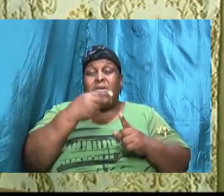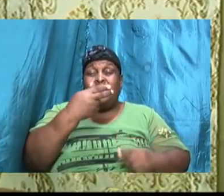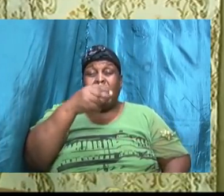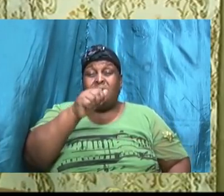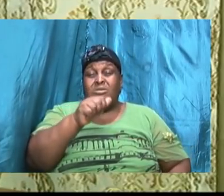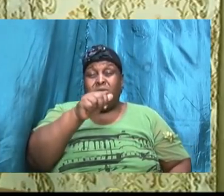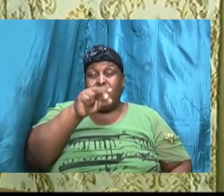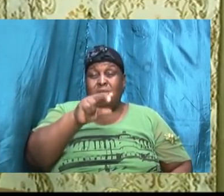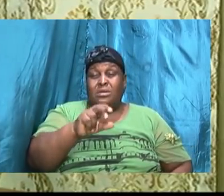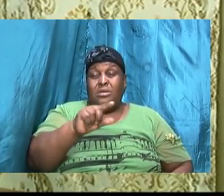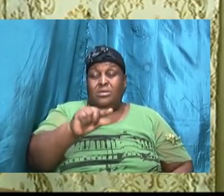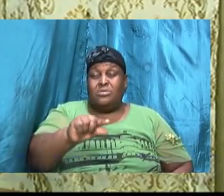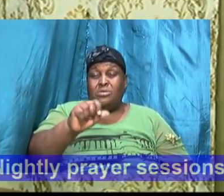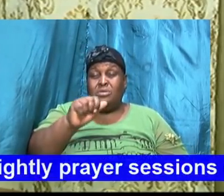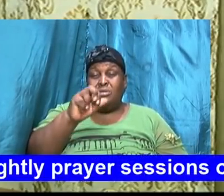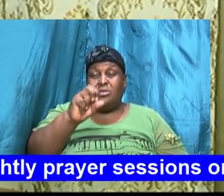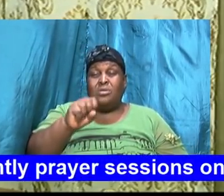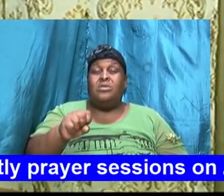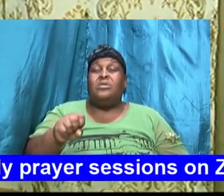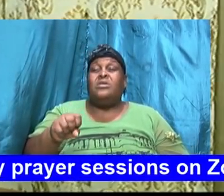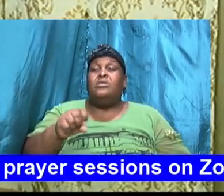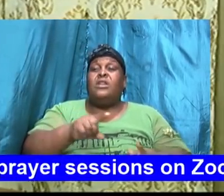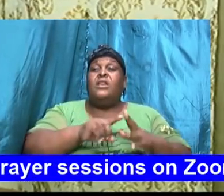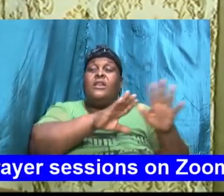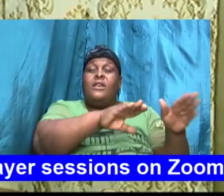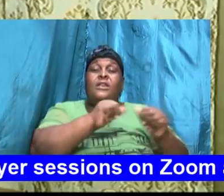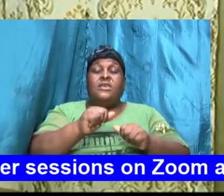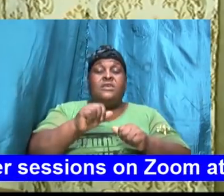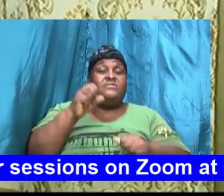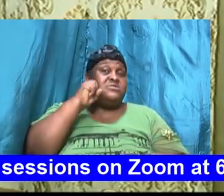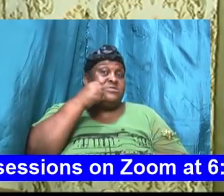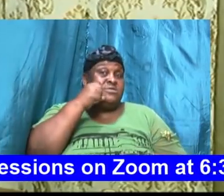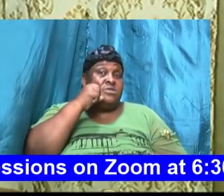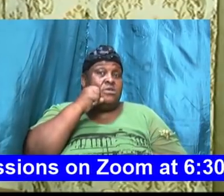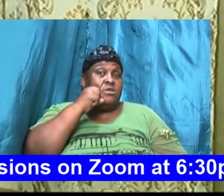and the angel met her the angel said go back